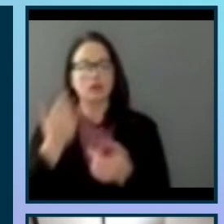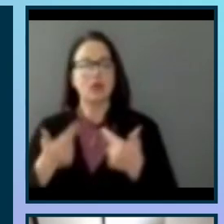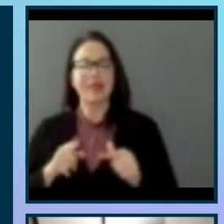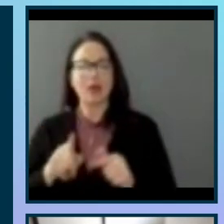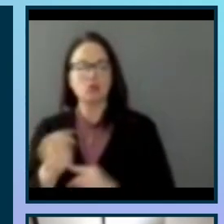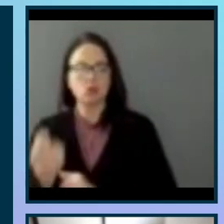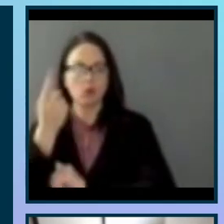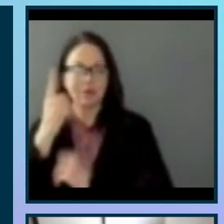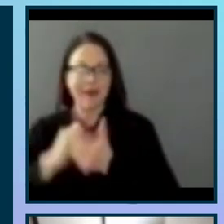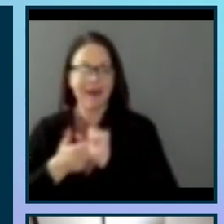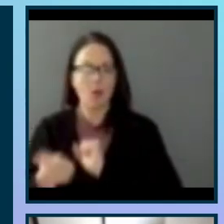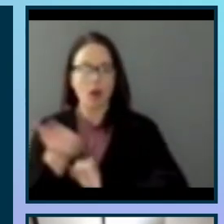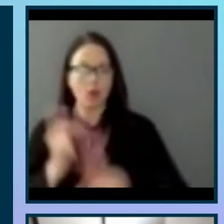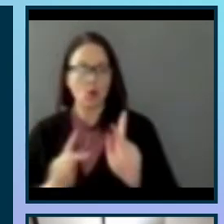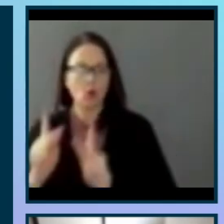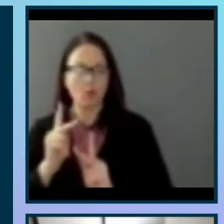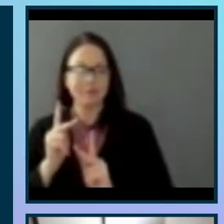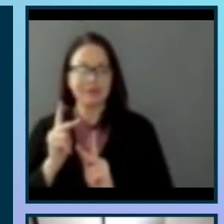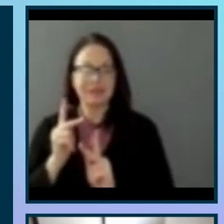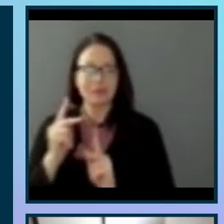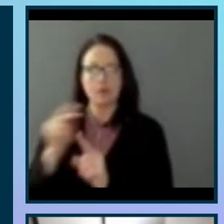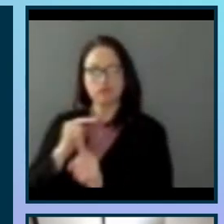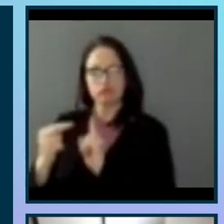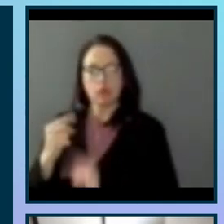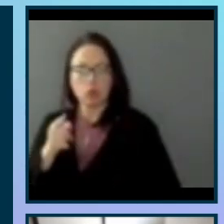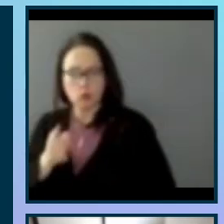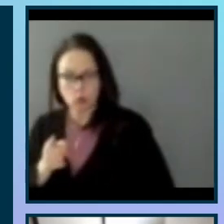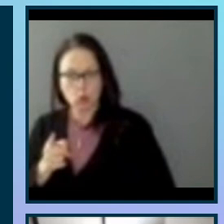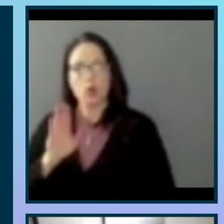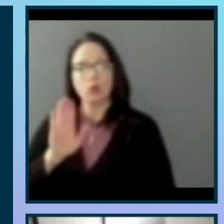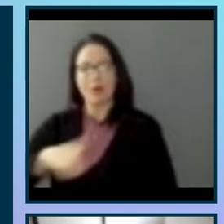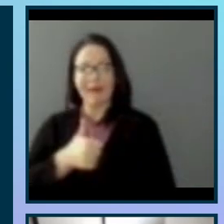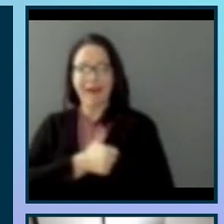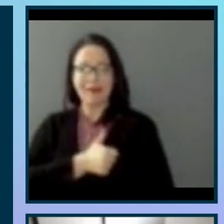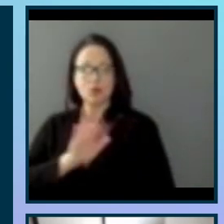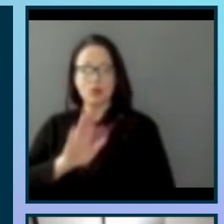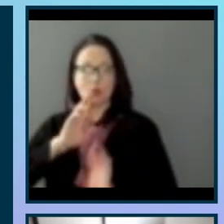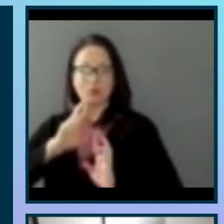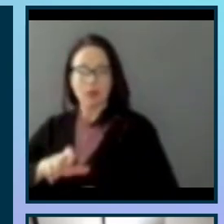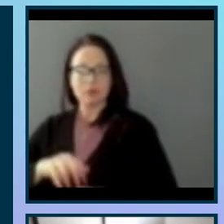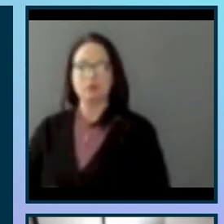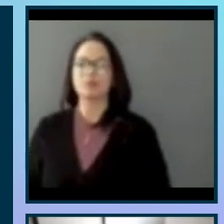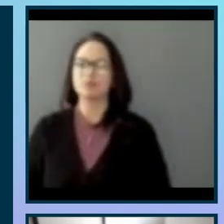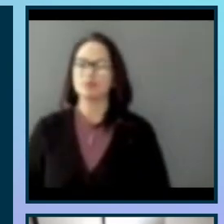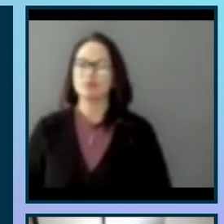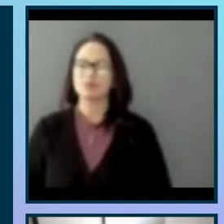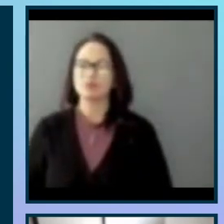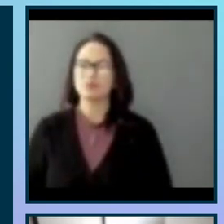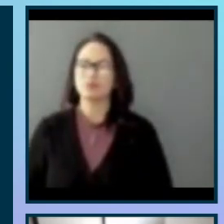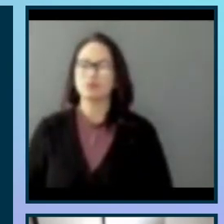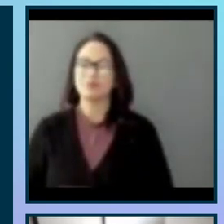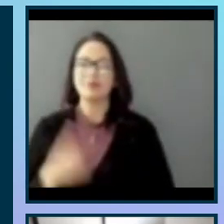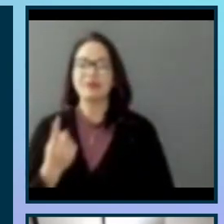other people perceive you, your attitude, and your responses to them in the moment. The question to ask yourself is, how